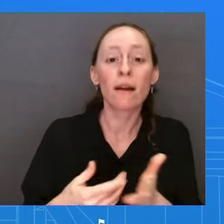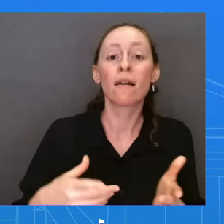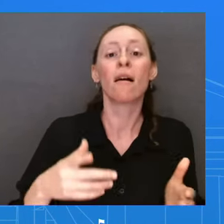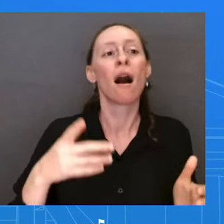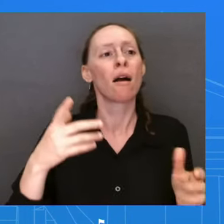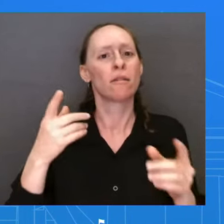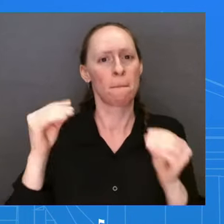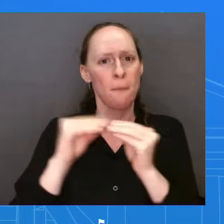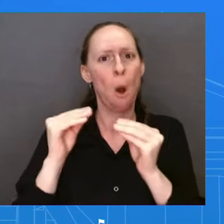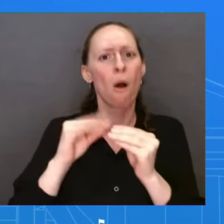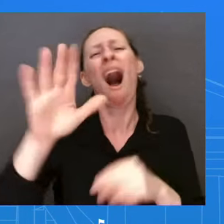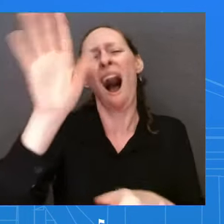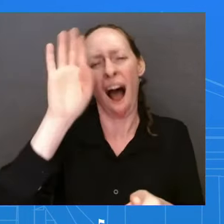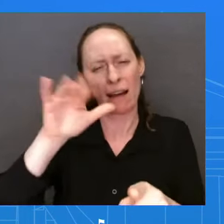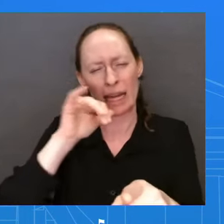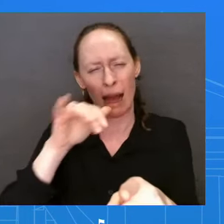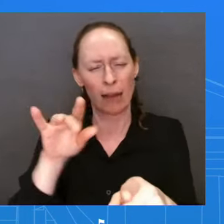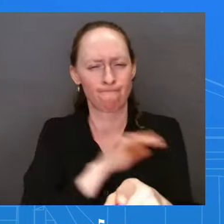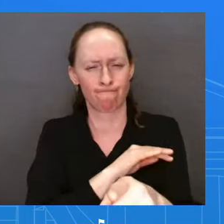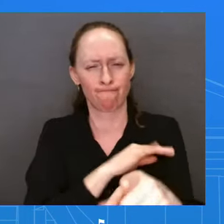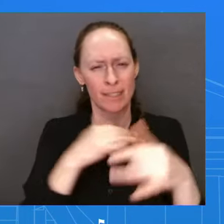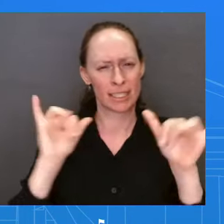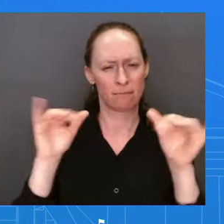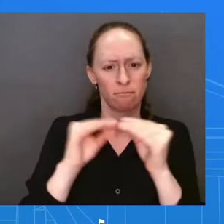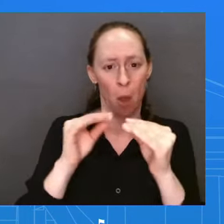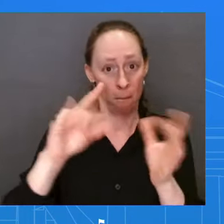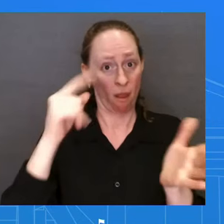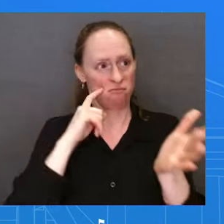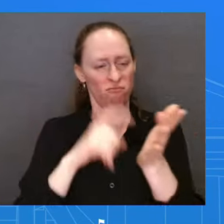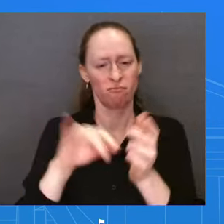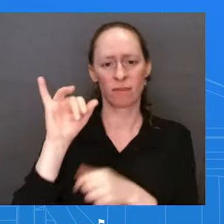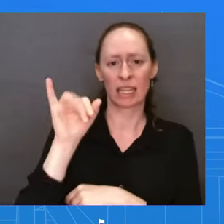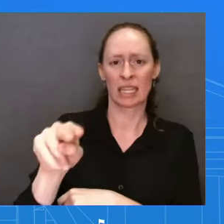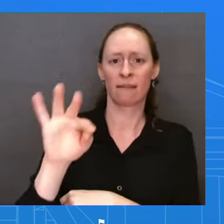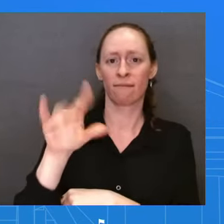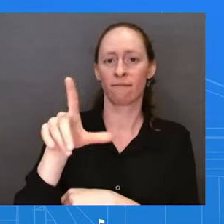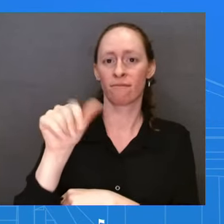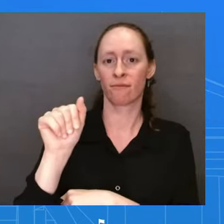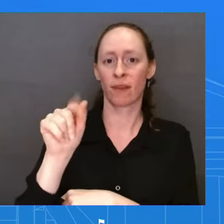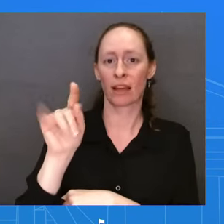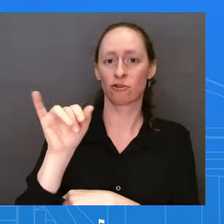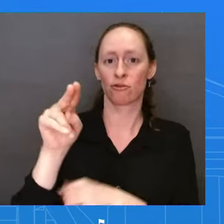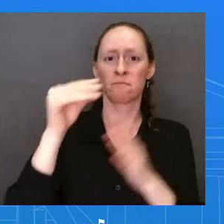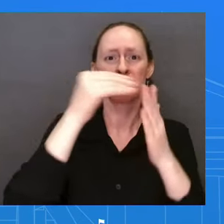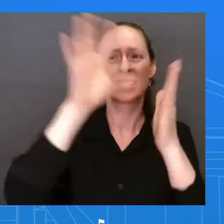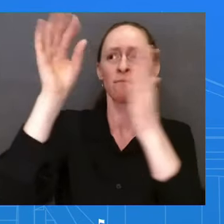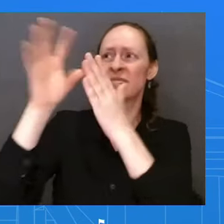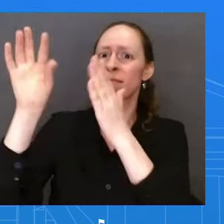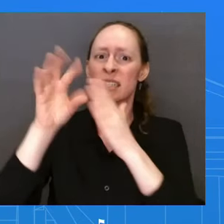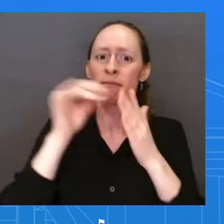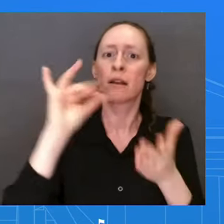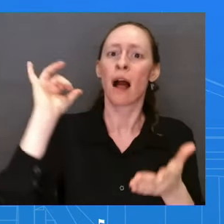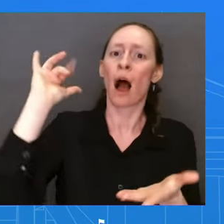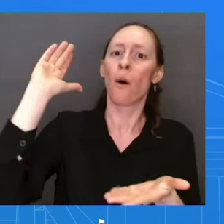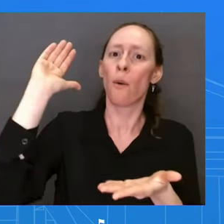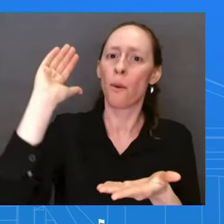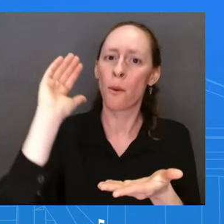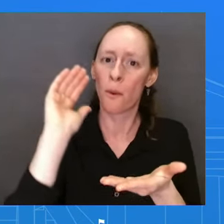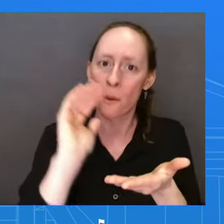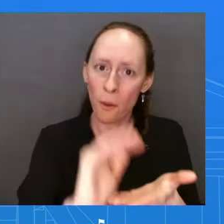for 11 months in a row. So with that, let me wrap up and I'll take a few questions. Okay. Thanks, Mel. We have a question for a little bit. Yeah.